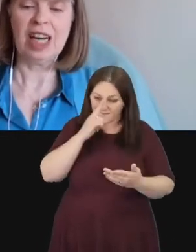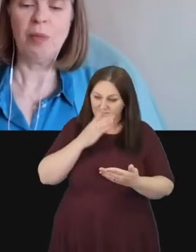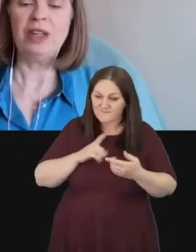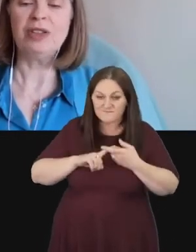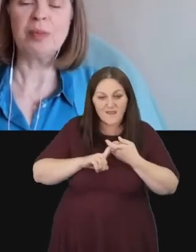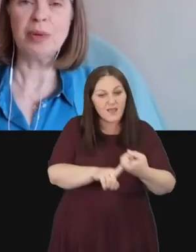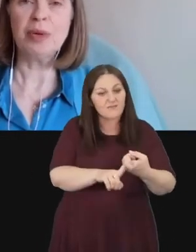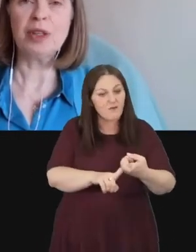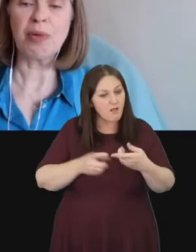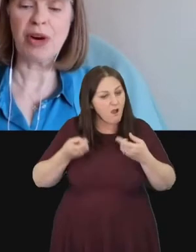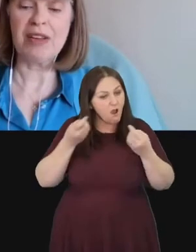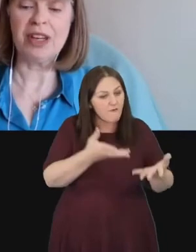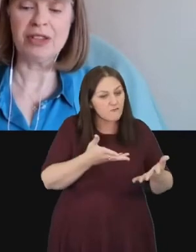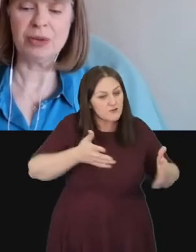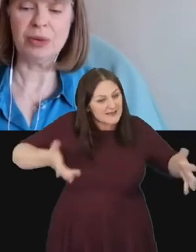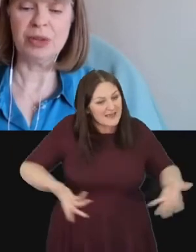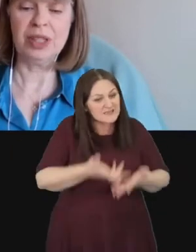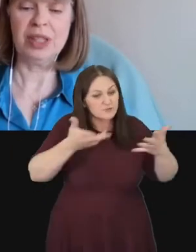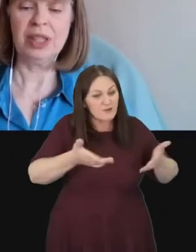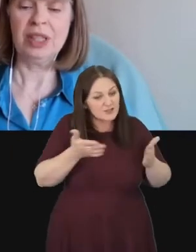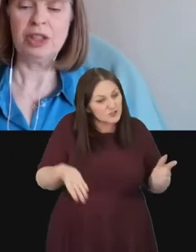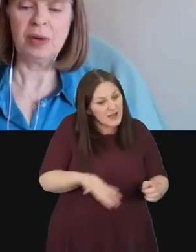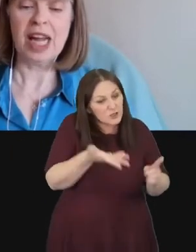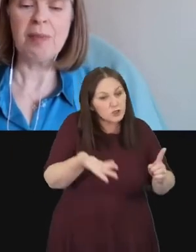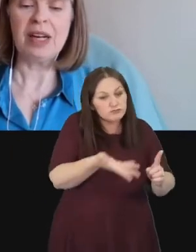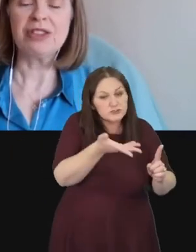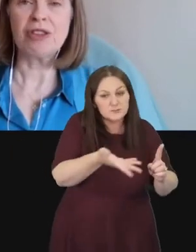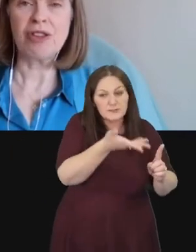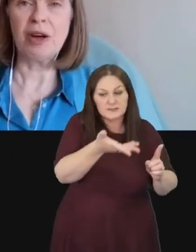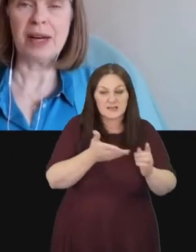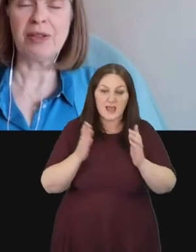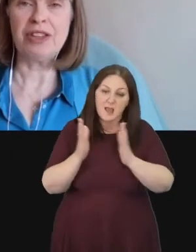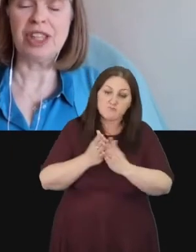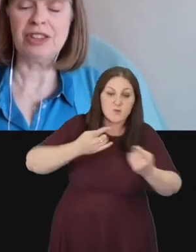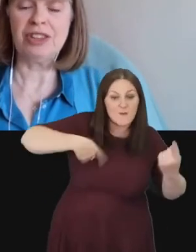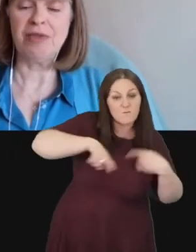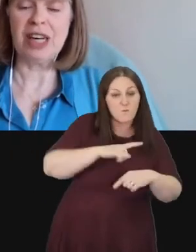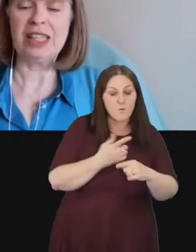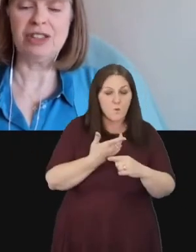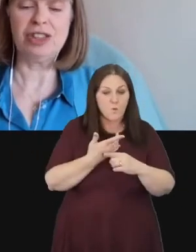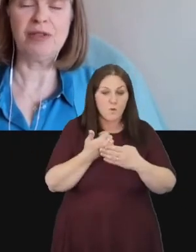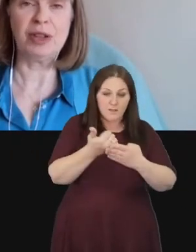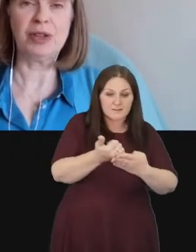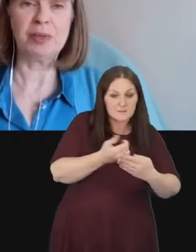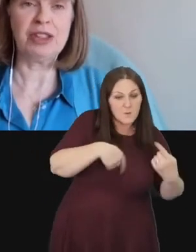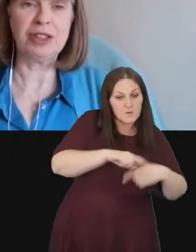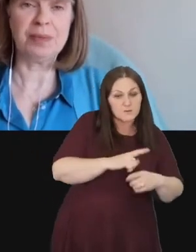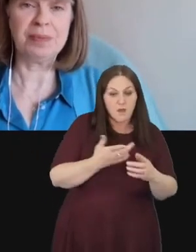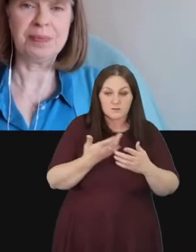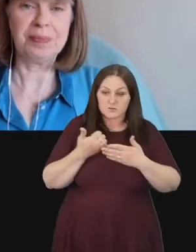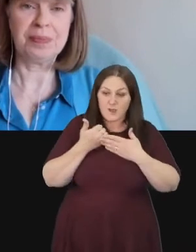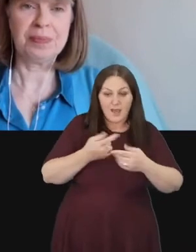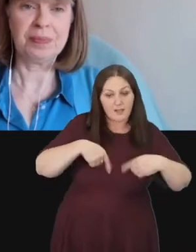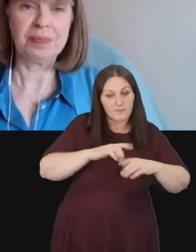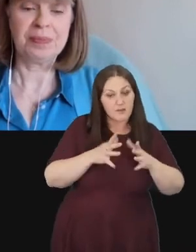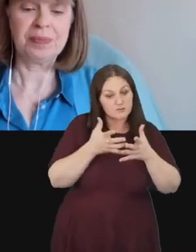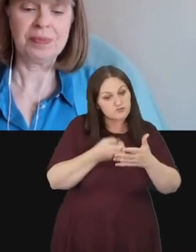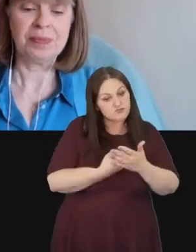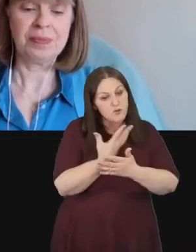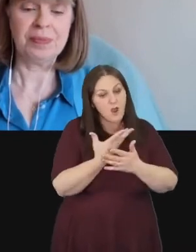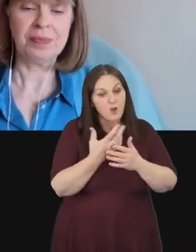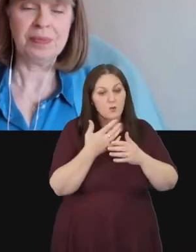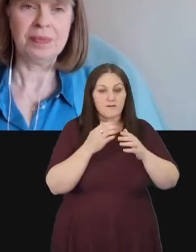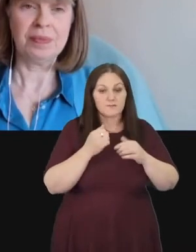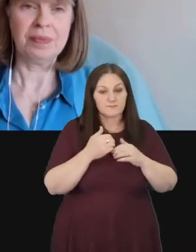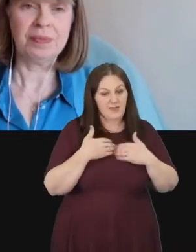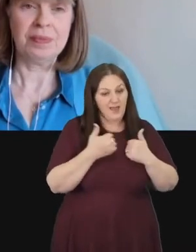and will you support and pray for us all to enable us to grow healthy churches in relationship for God's mission? I